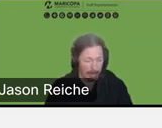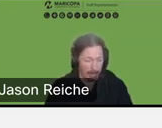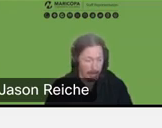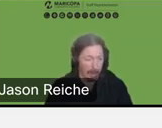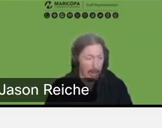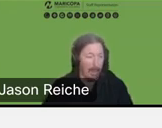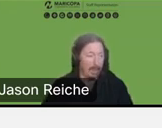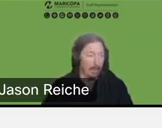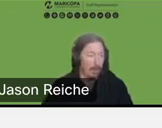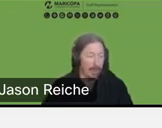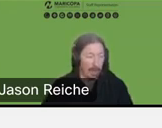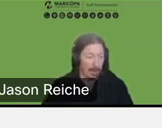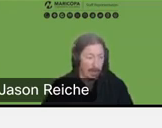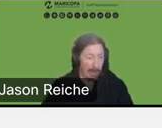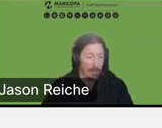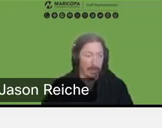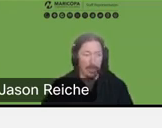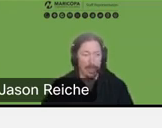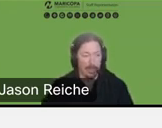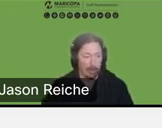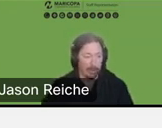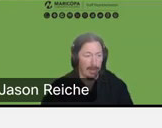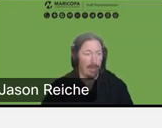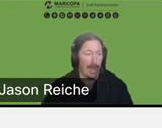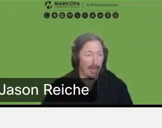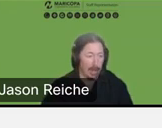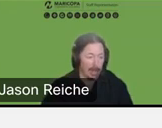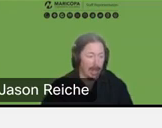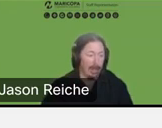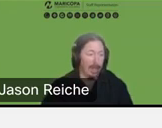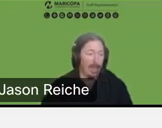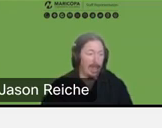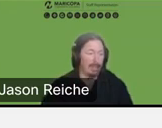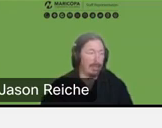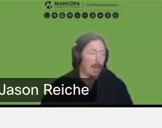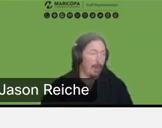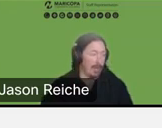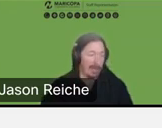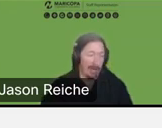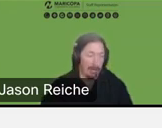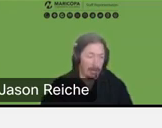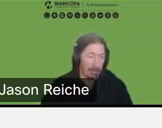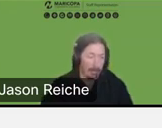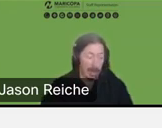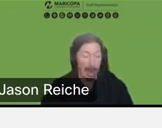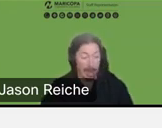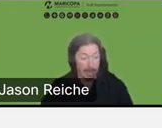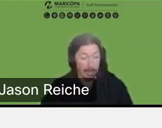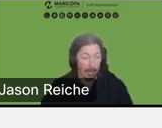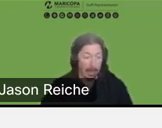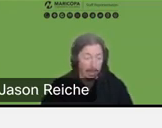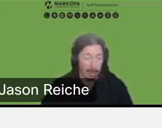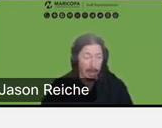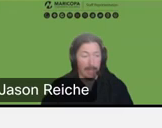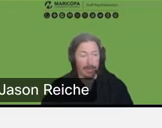events. So you'll quite often see that when we're doing an internal event, we'll add that on there. And that's really trying to meet that Title 3. Now, as